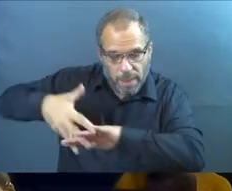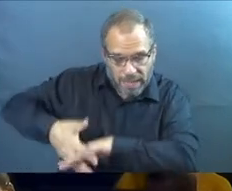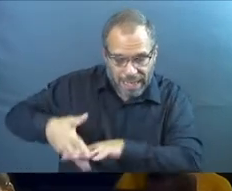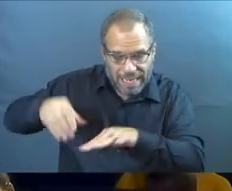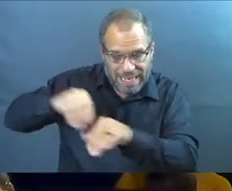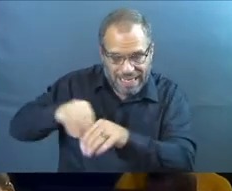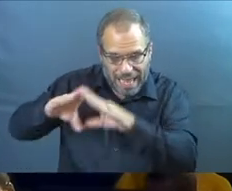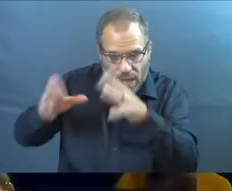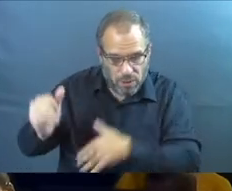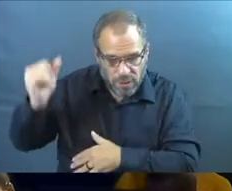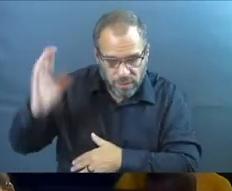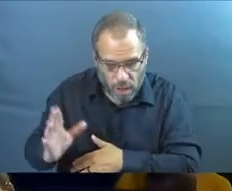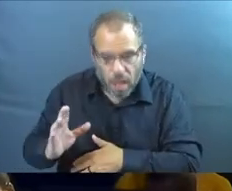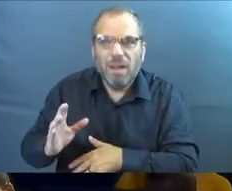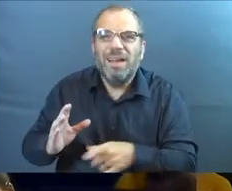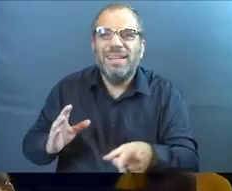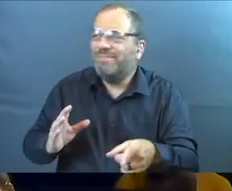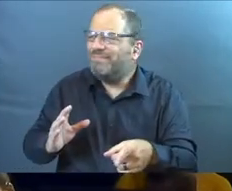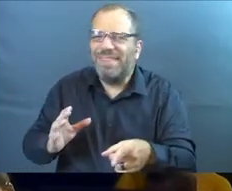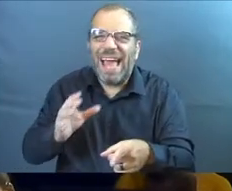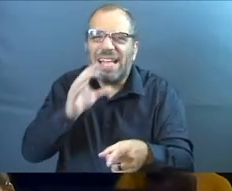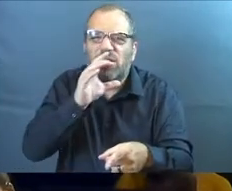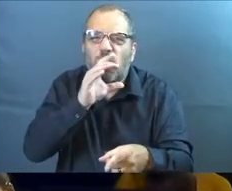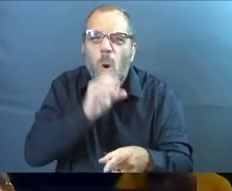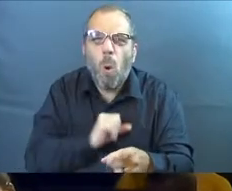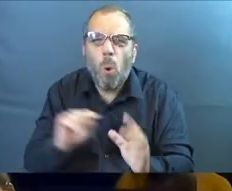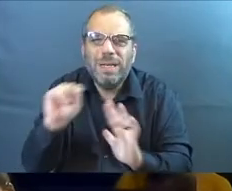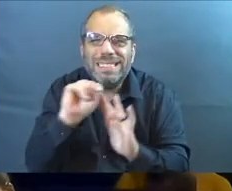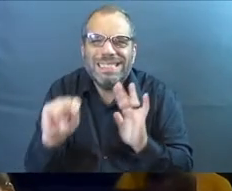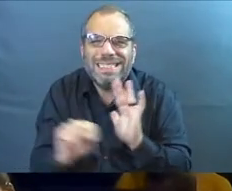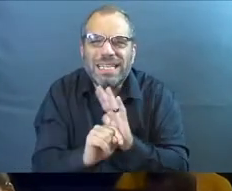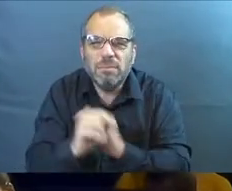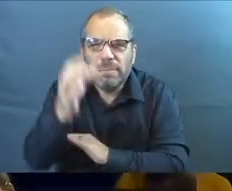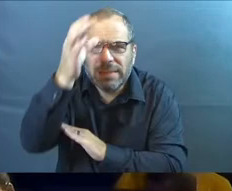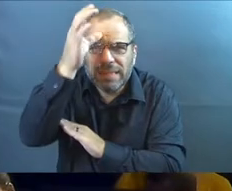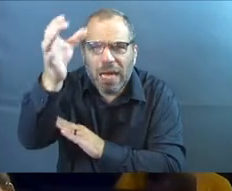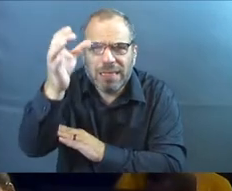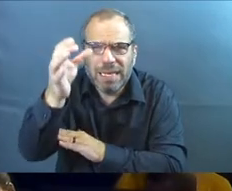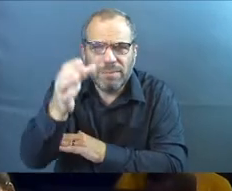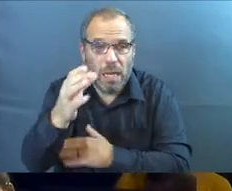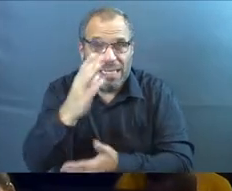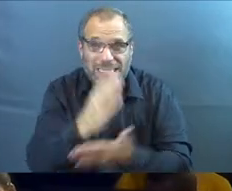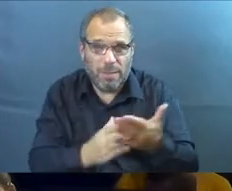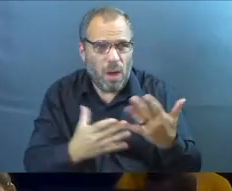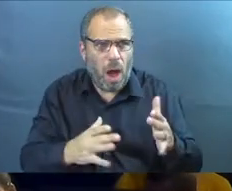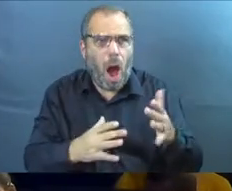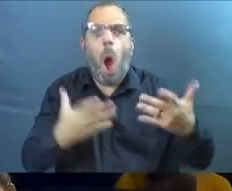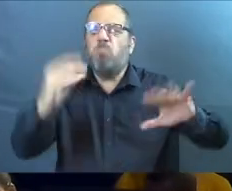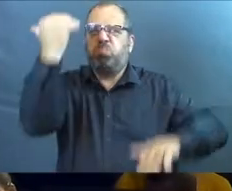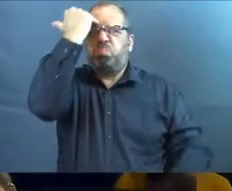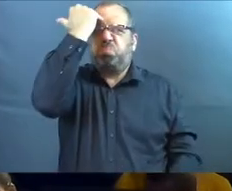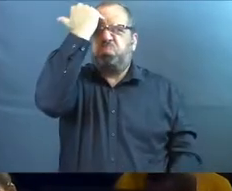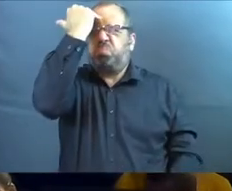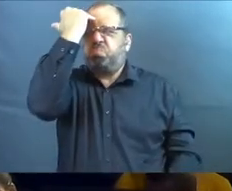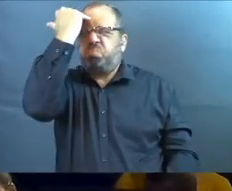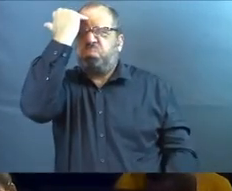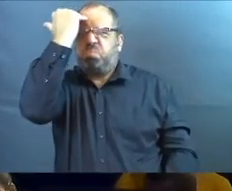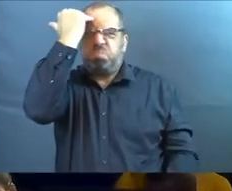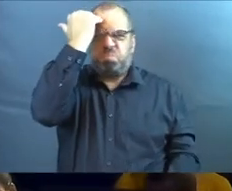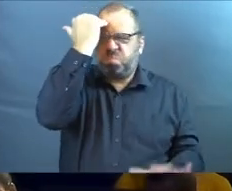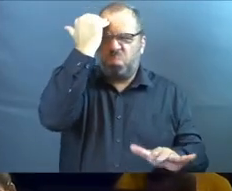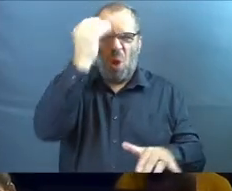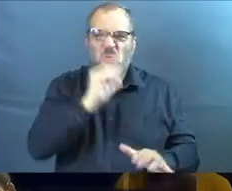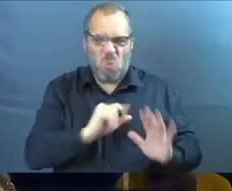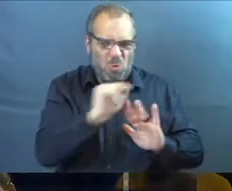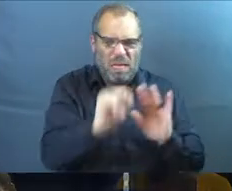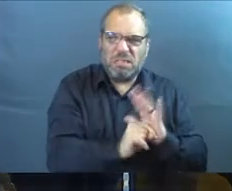in the house of God, that's kind of an Old Testament concept. And some of you guys are already there mentally with me. You're like,